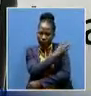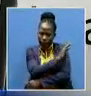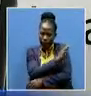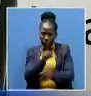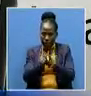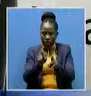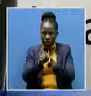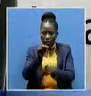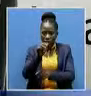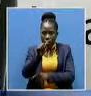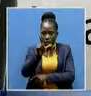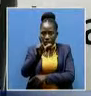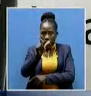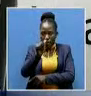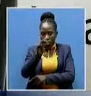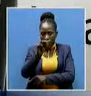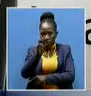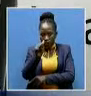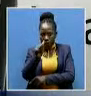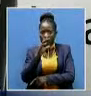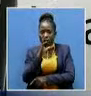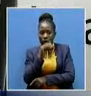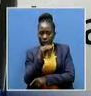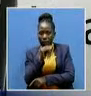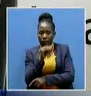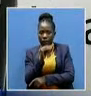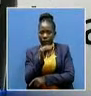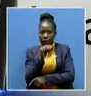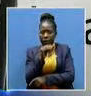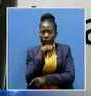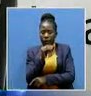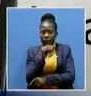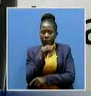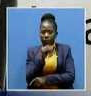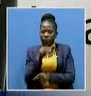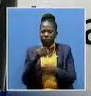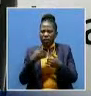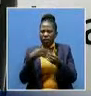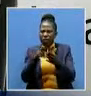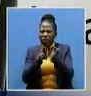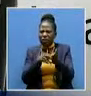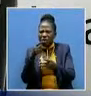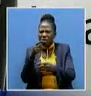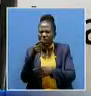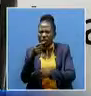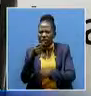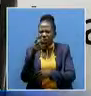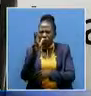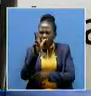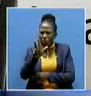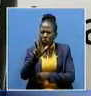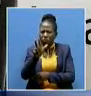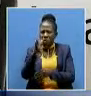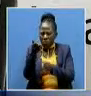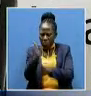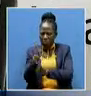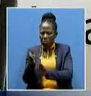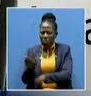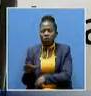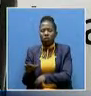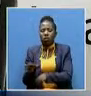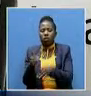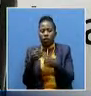says the country has for the sixth consecutive day recorded three COVID-19 related deaths.